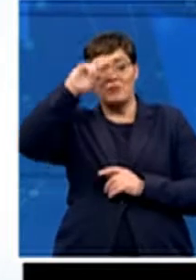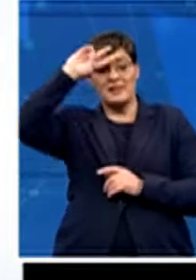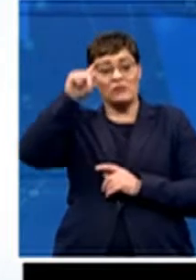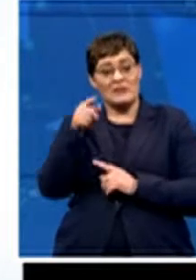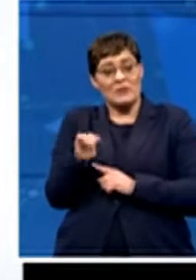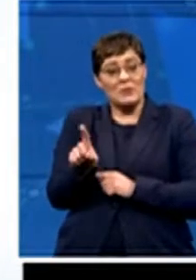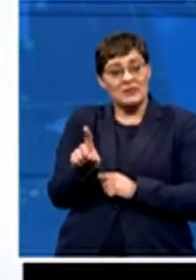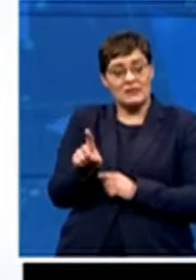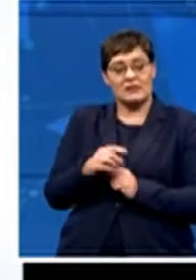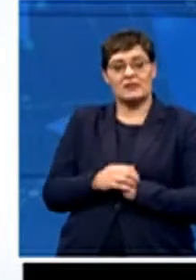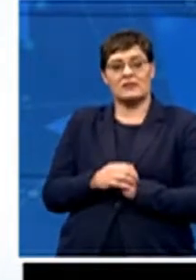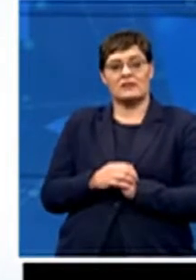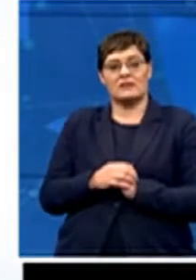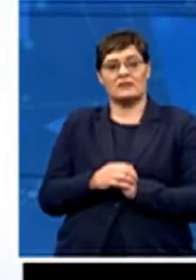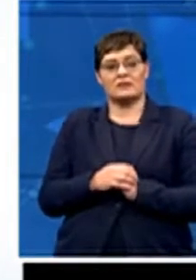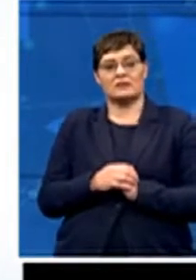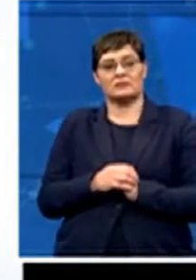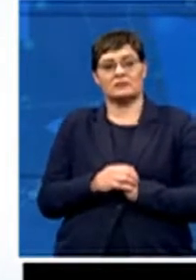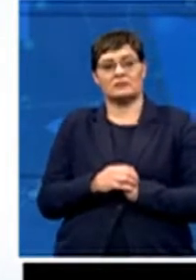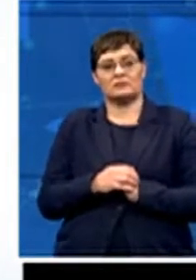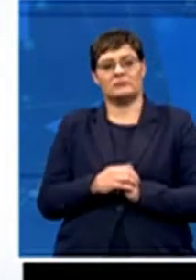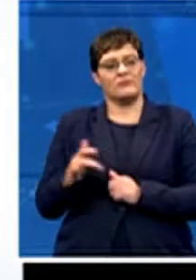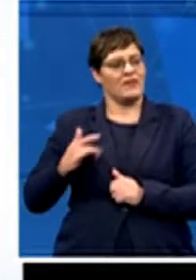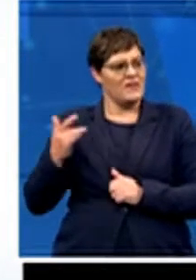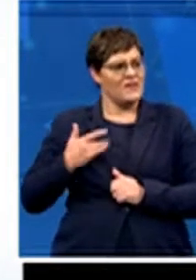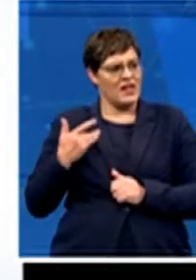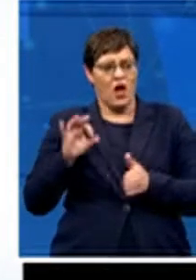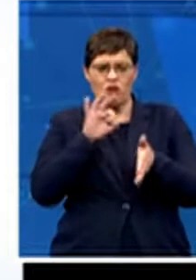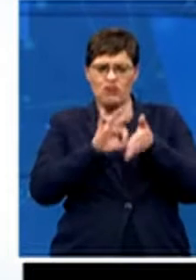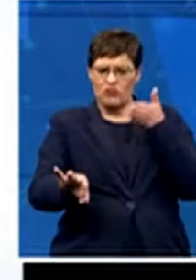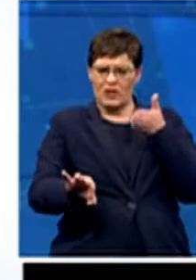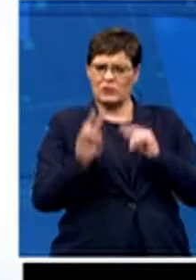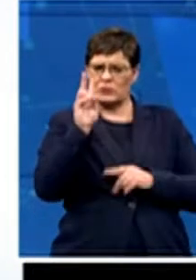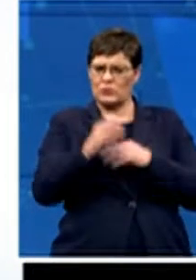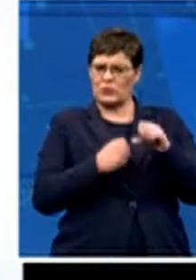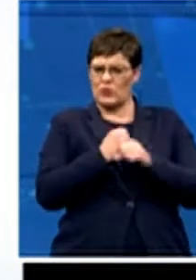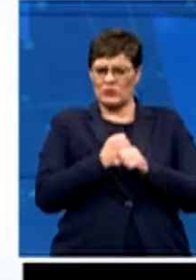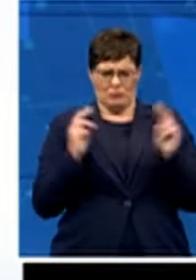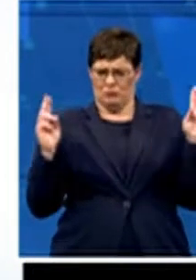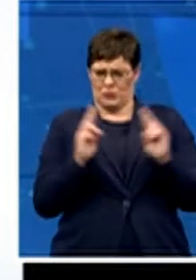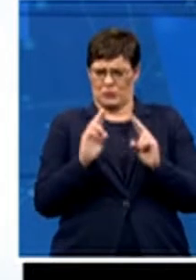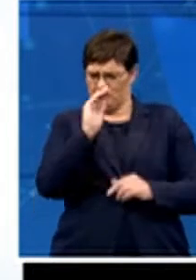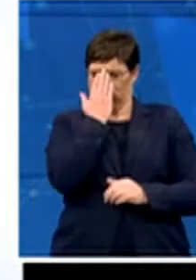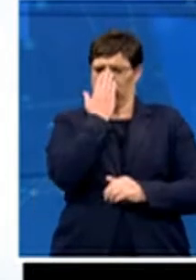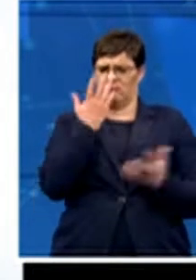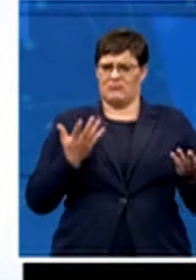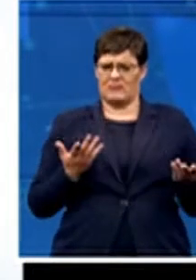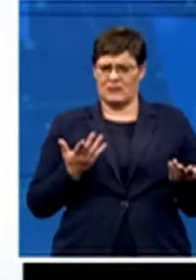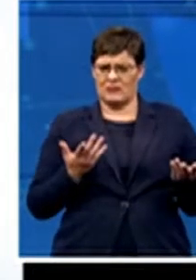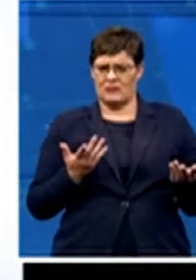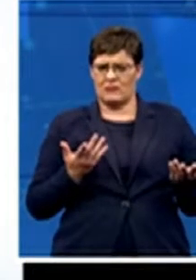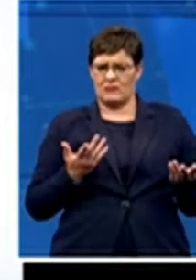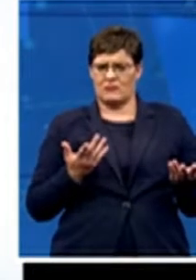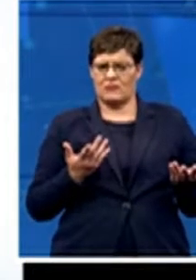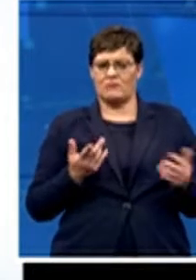they felt that having contracts only for two years was too short, which is interesting because in most